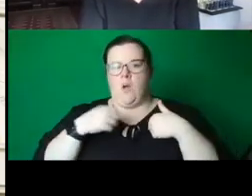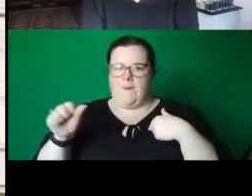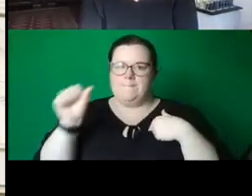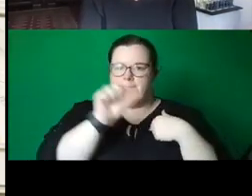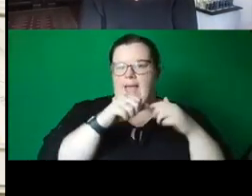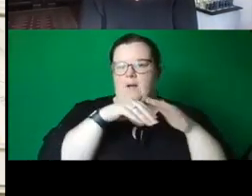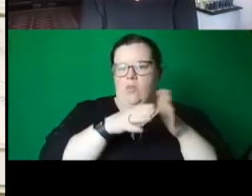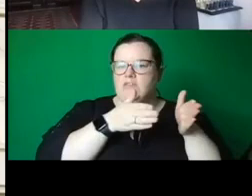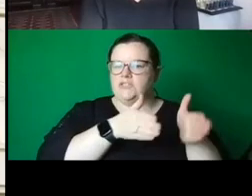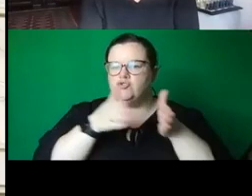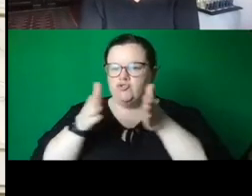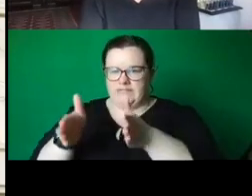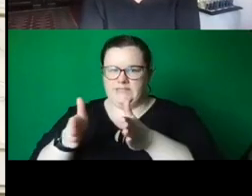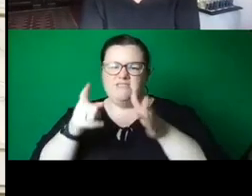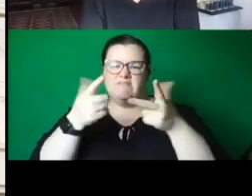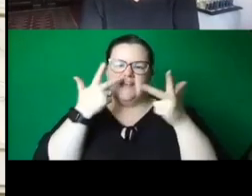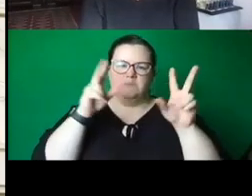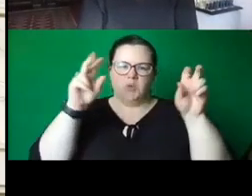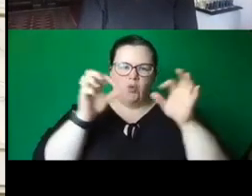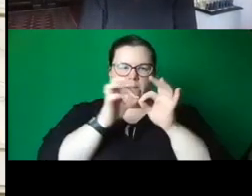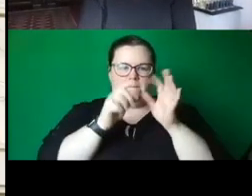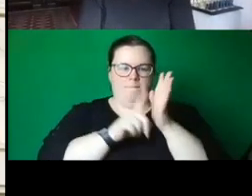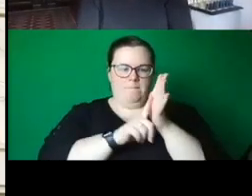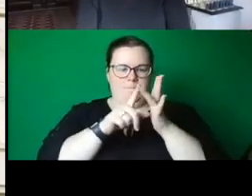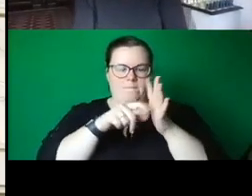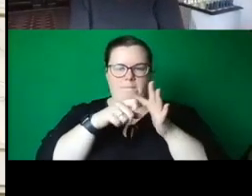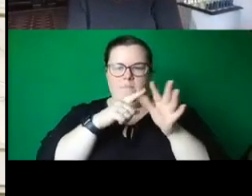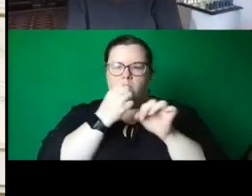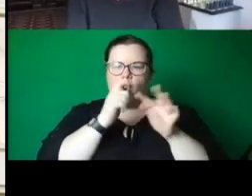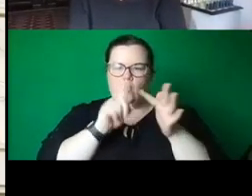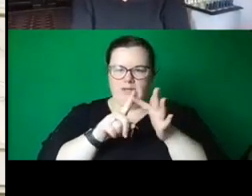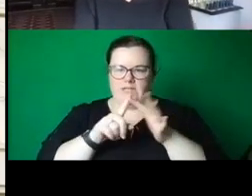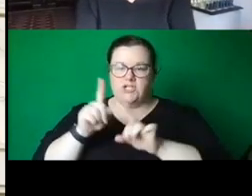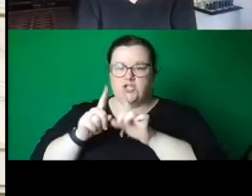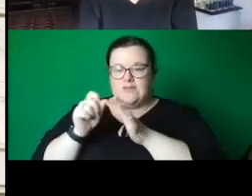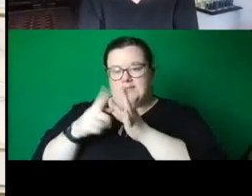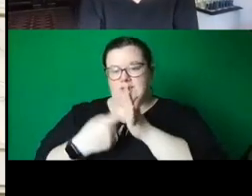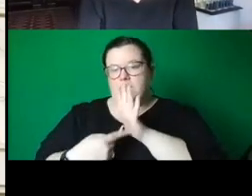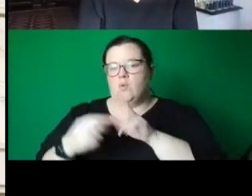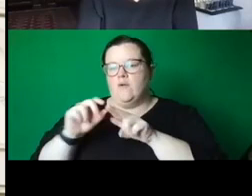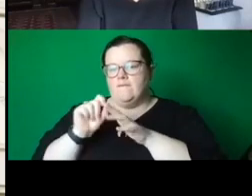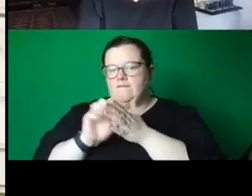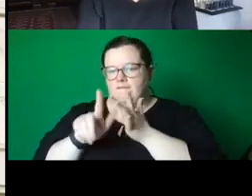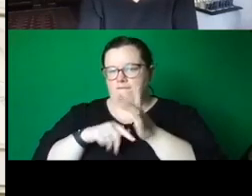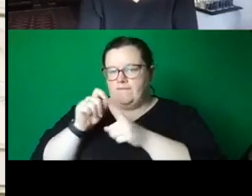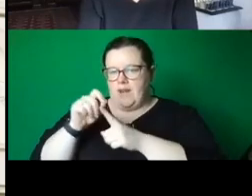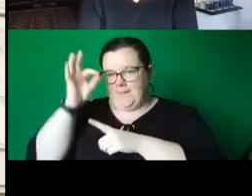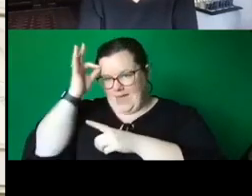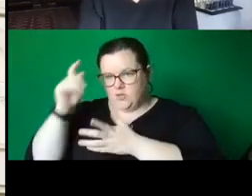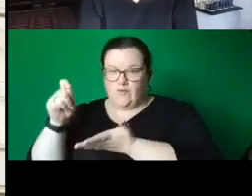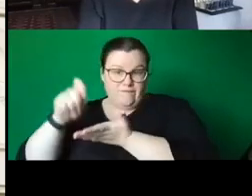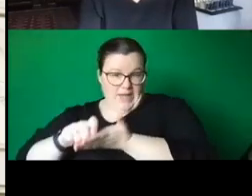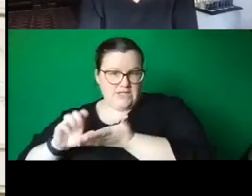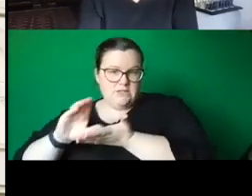There were three installations and three locations funded by the city of Port Phillip Council. This Bollard up the tree installation